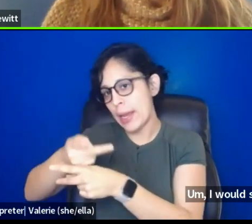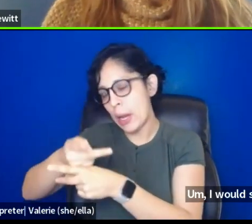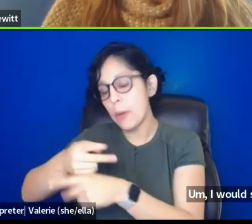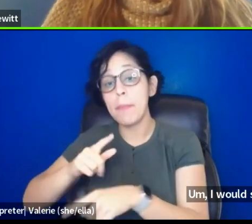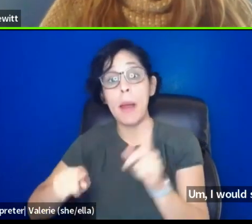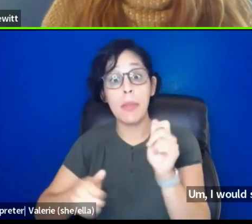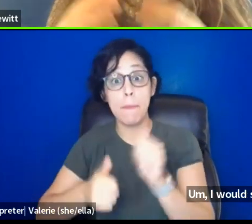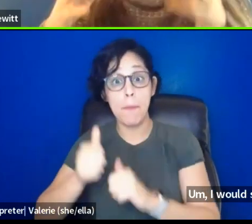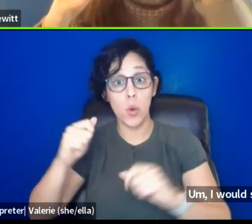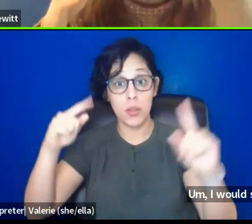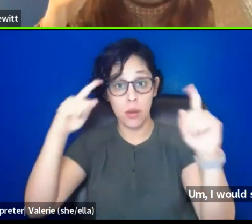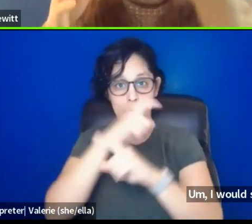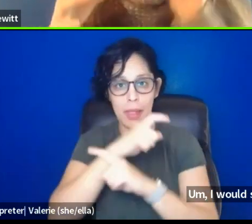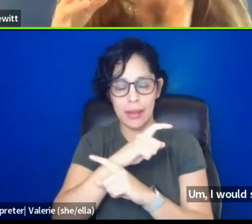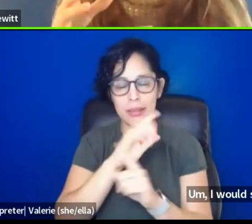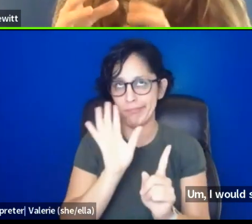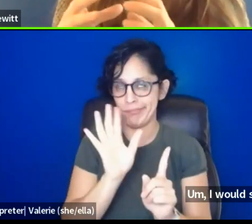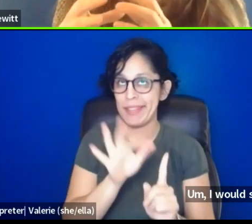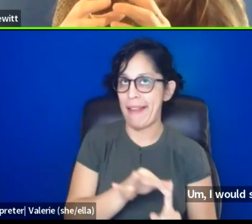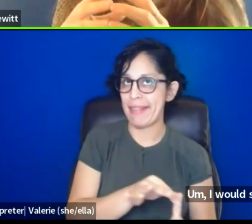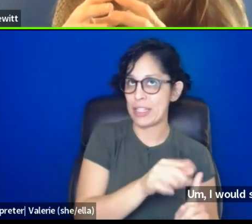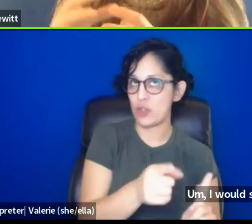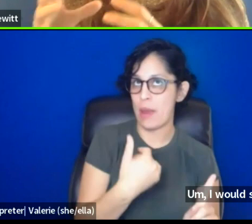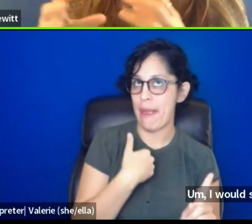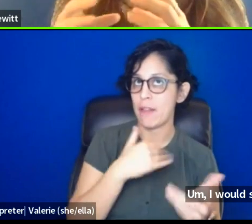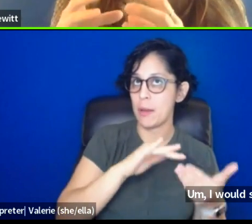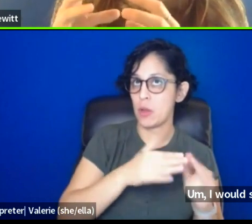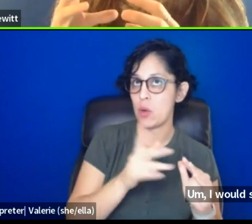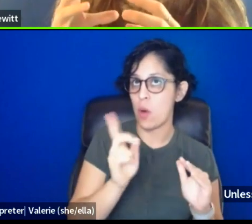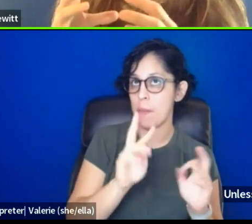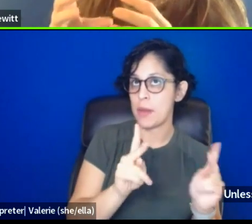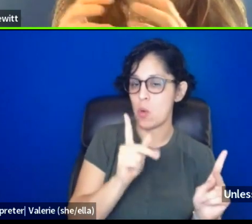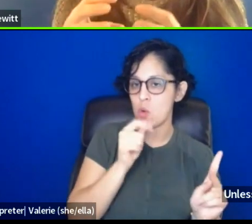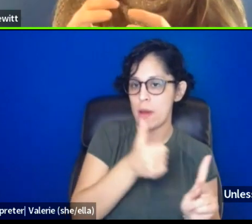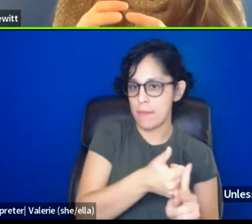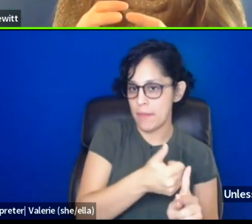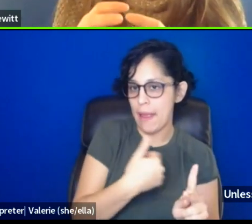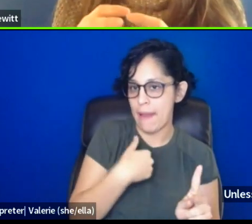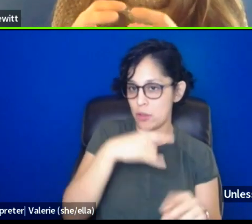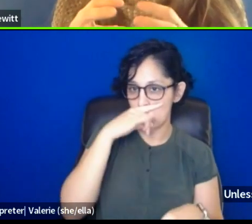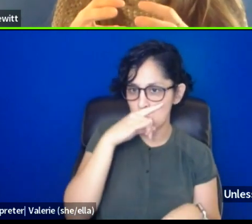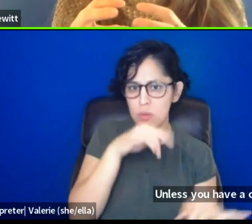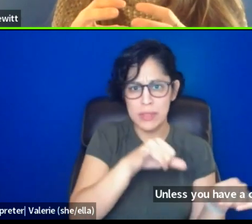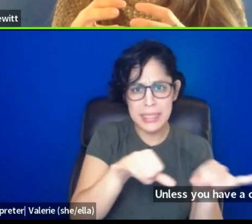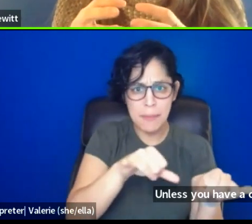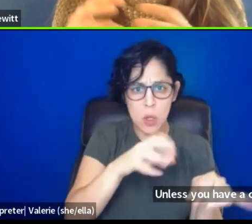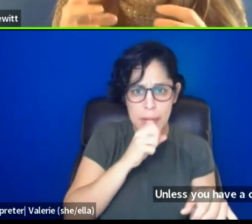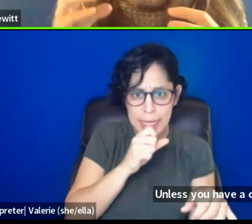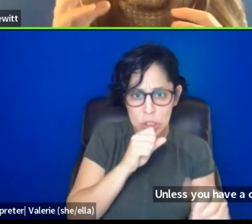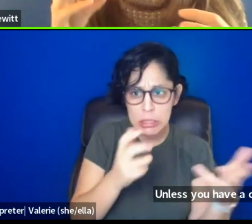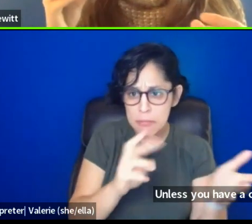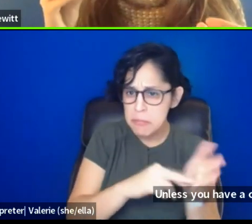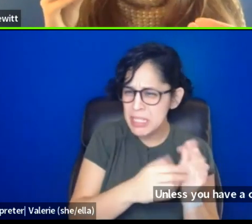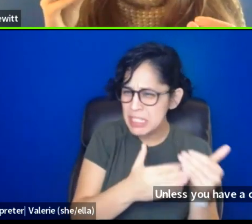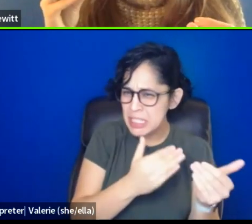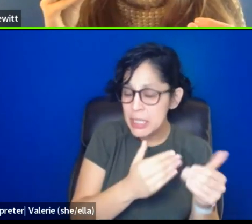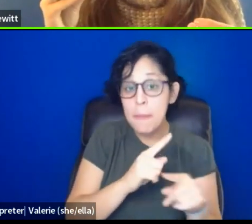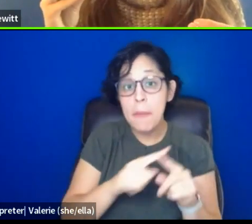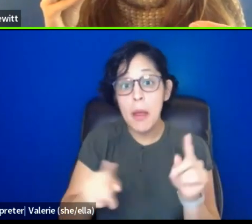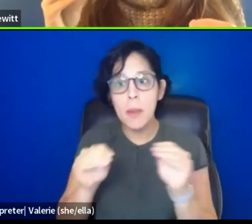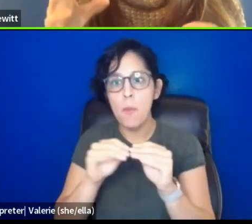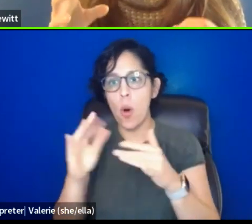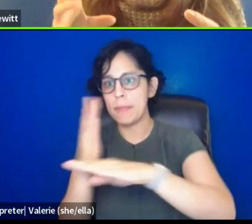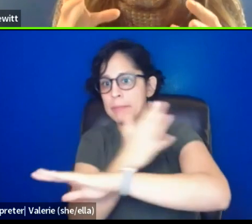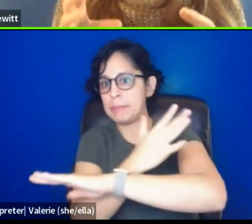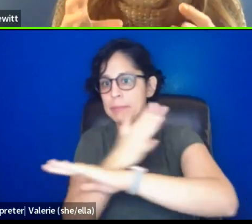unless you have a community where folks have children of the, of similar ages, uh, the more diversified the ages, the